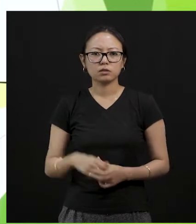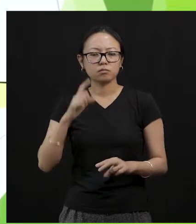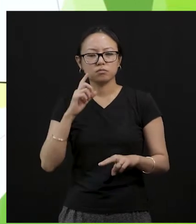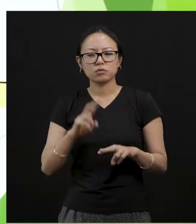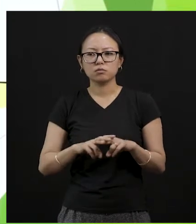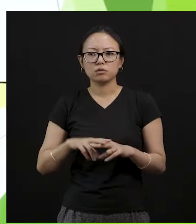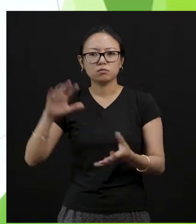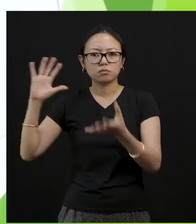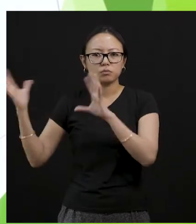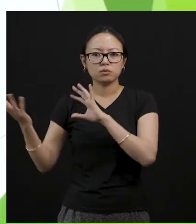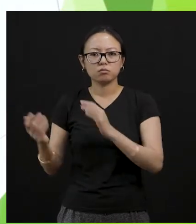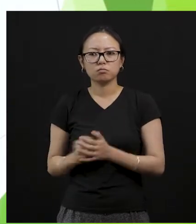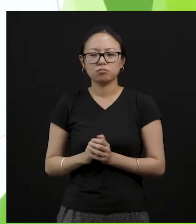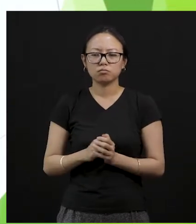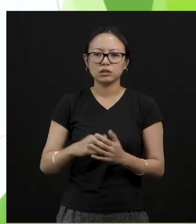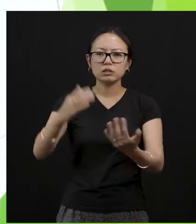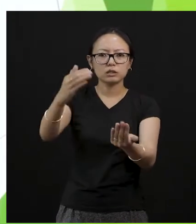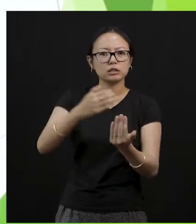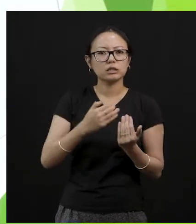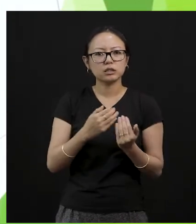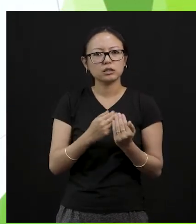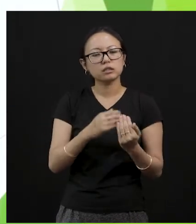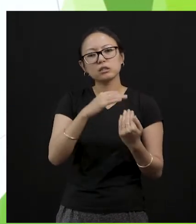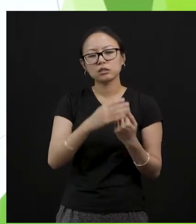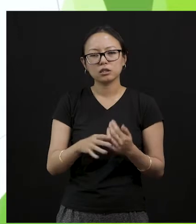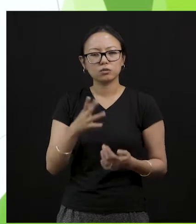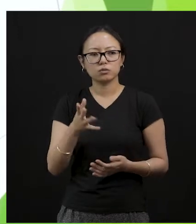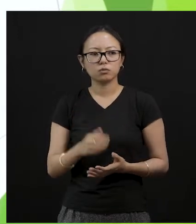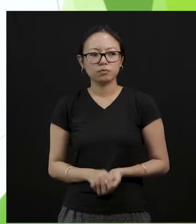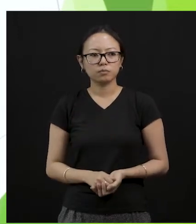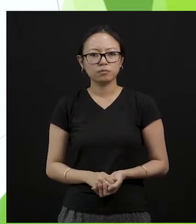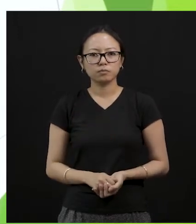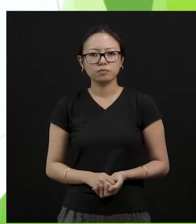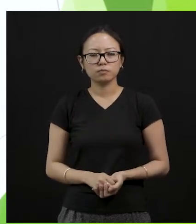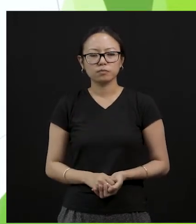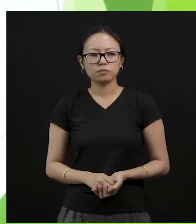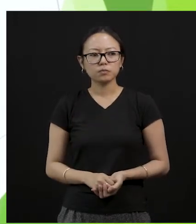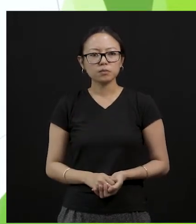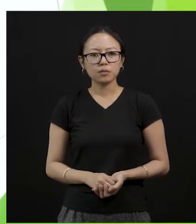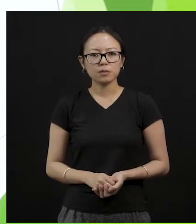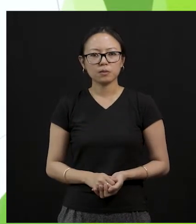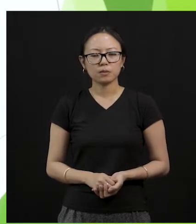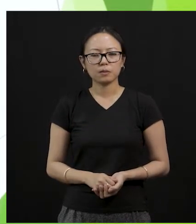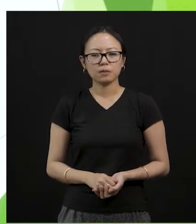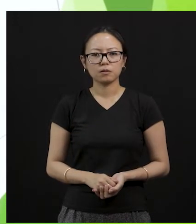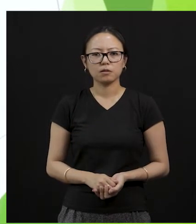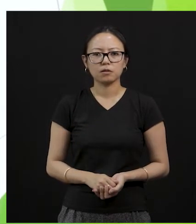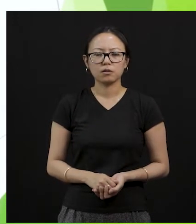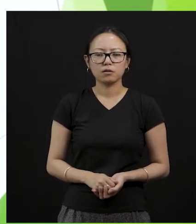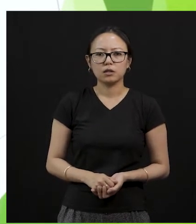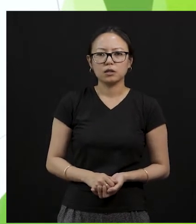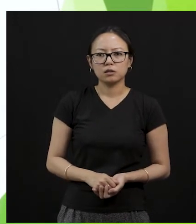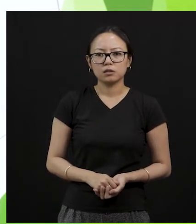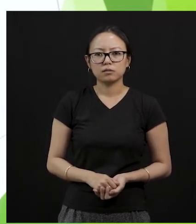after our mother earth. Another terrifying thing is see the waste that we throw in